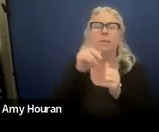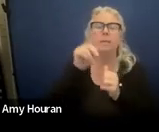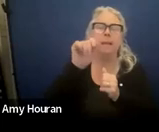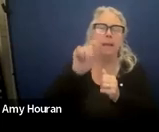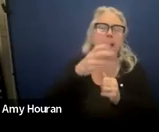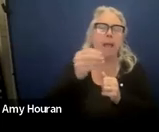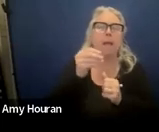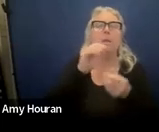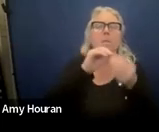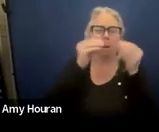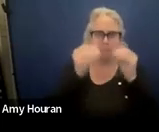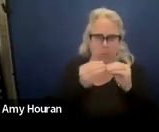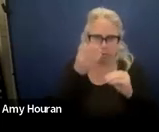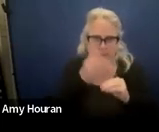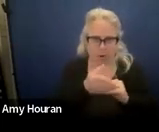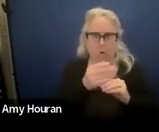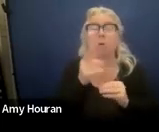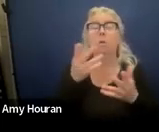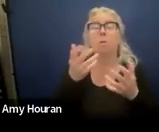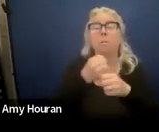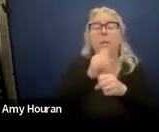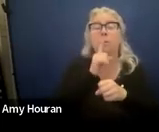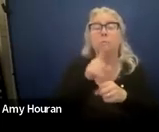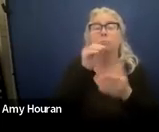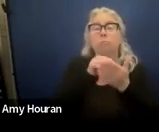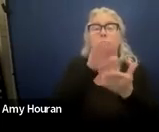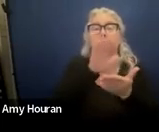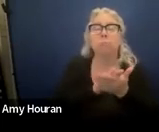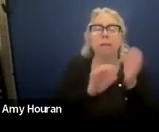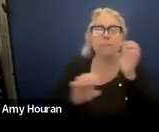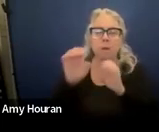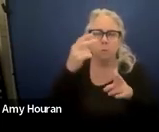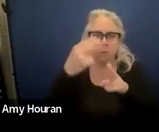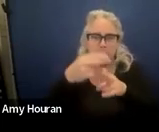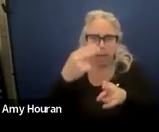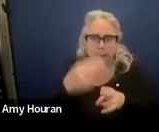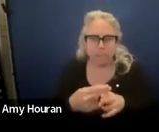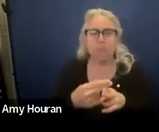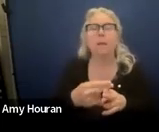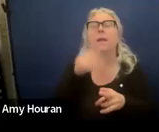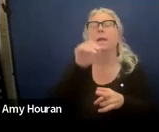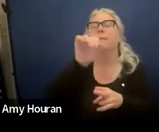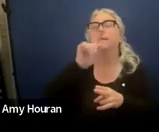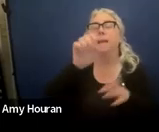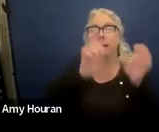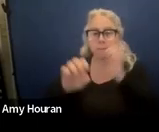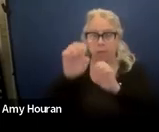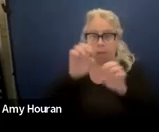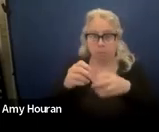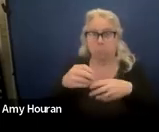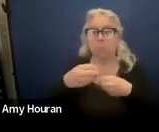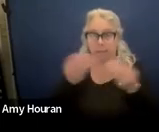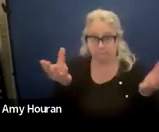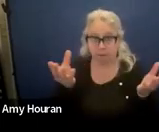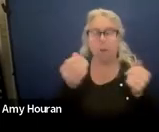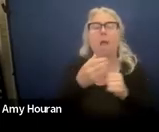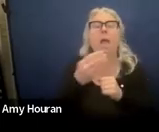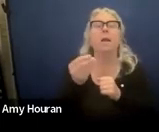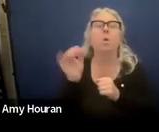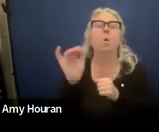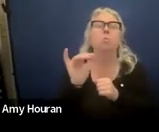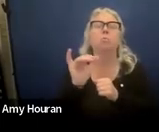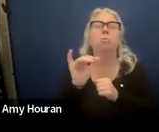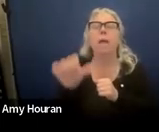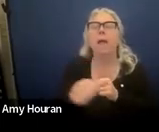you're going to want to make sure you're documenting the evaluation name here the date the eval was given and any